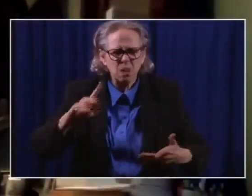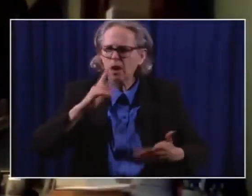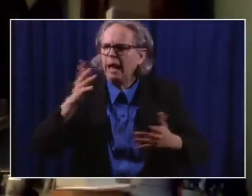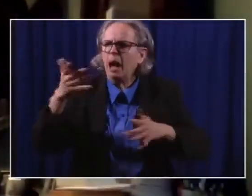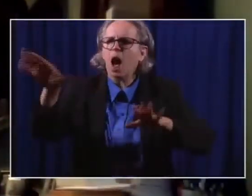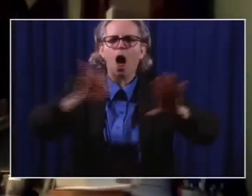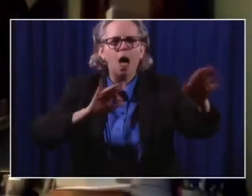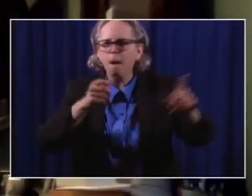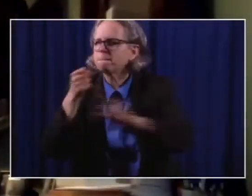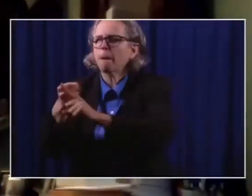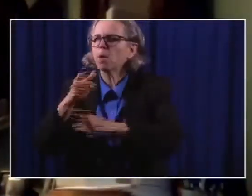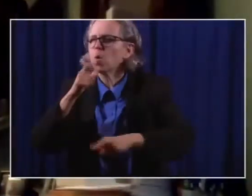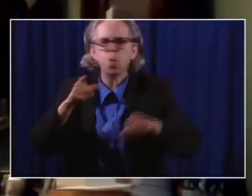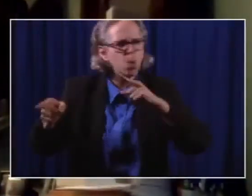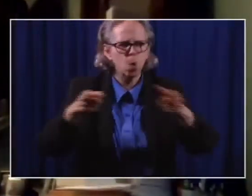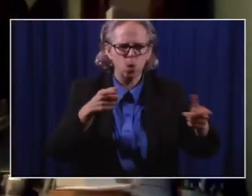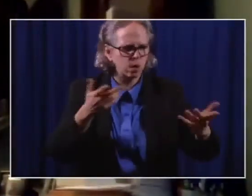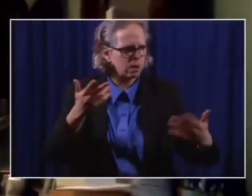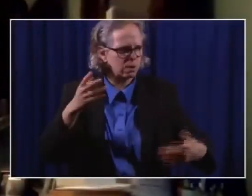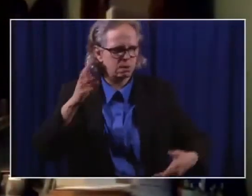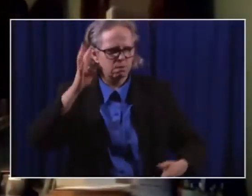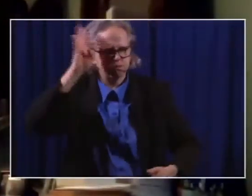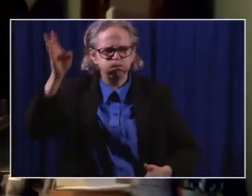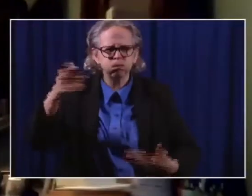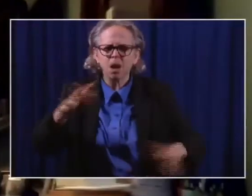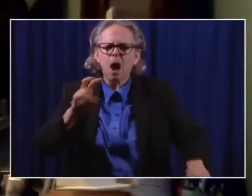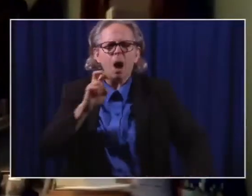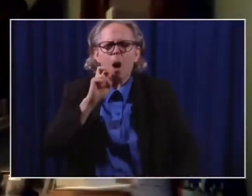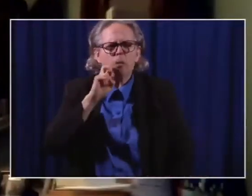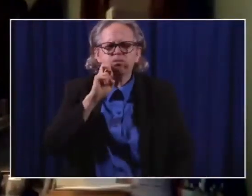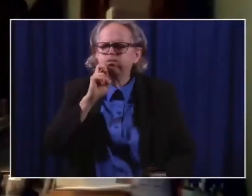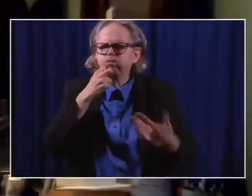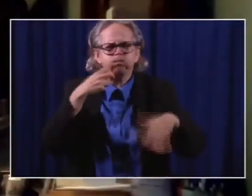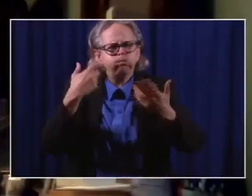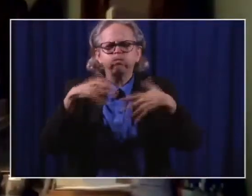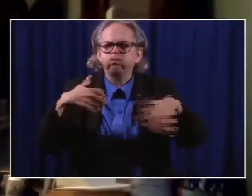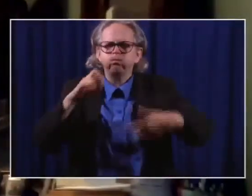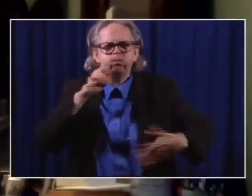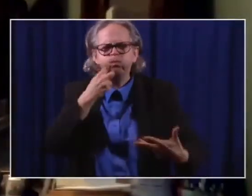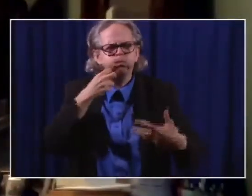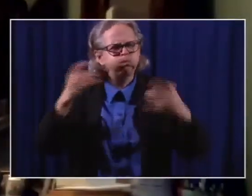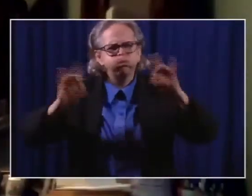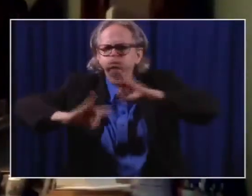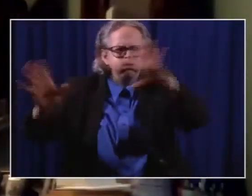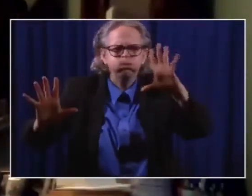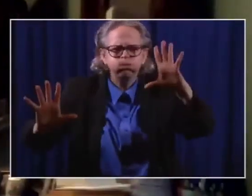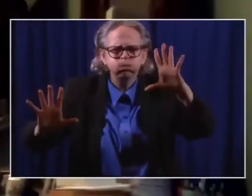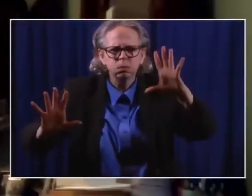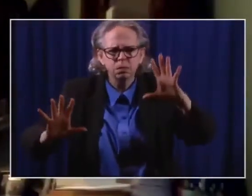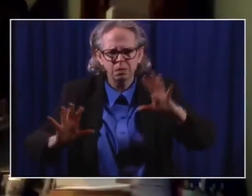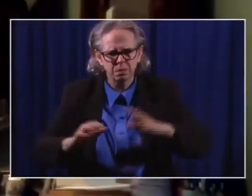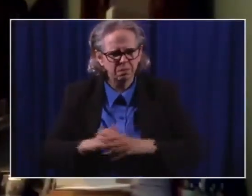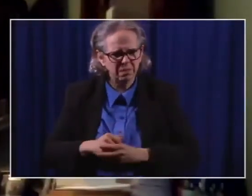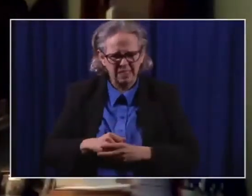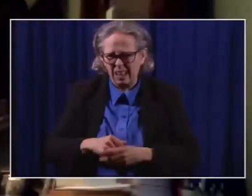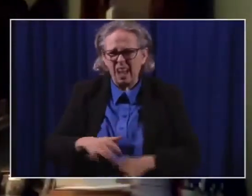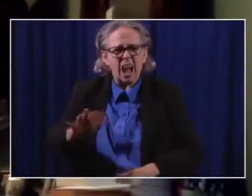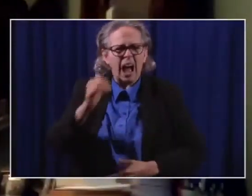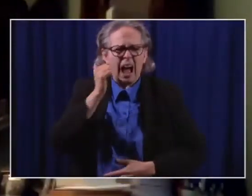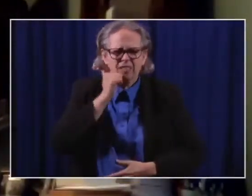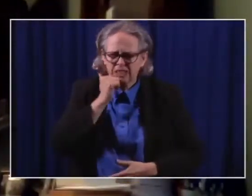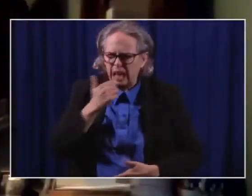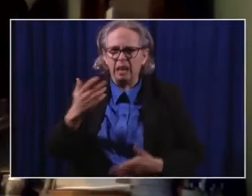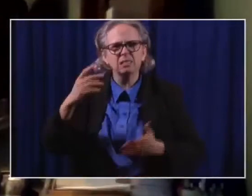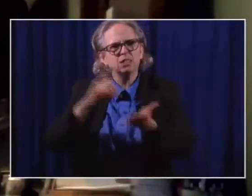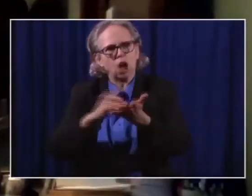And every day my doctors would come in and tell me, well, things are looking a little bit better or a little bit worse, but we can't guarantee